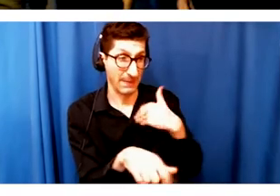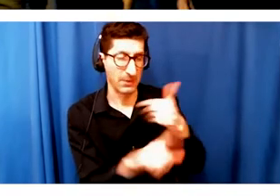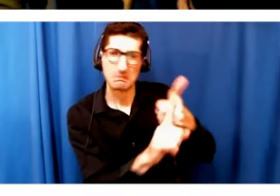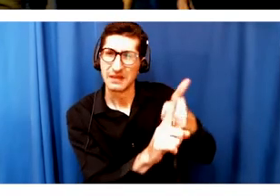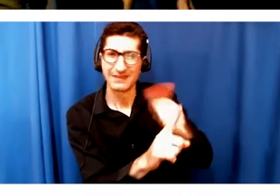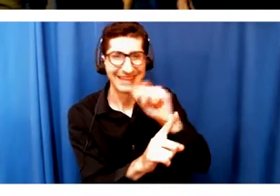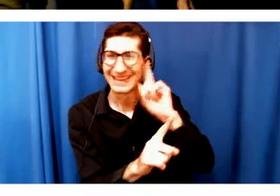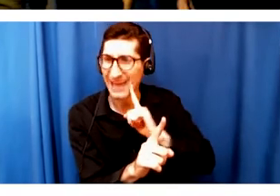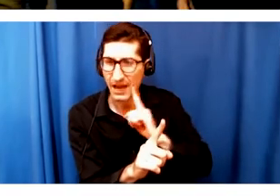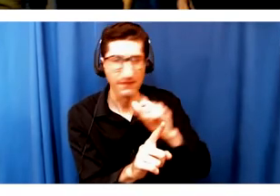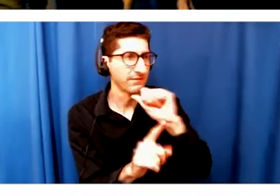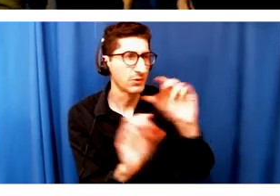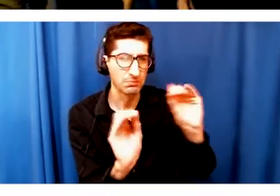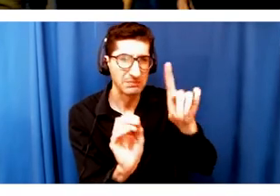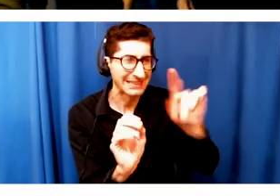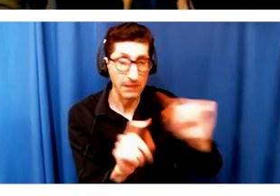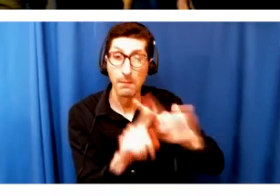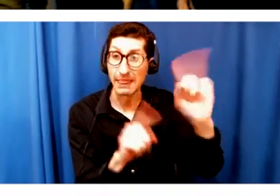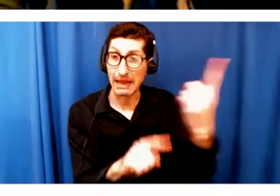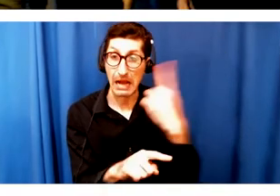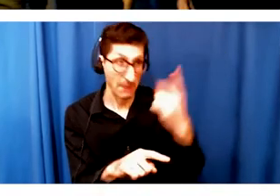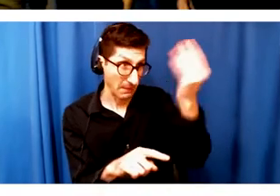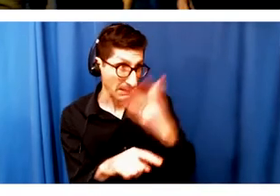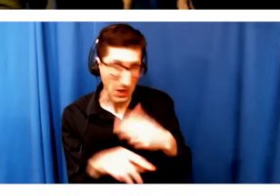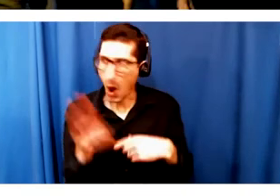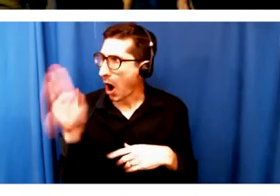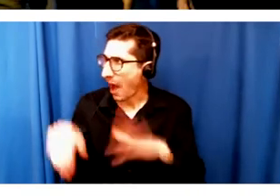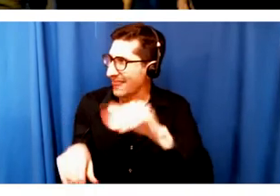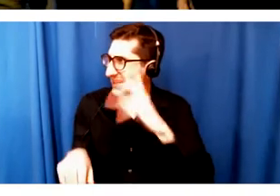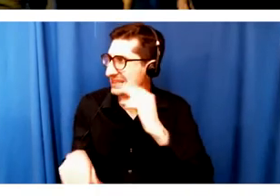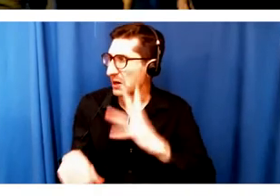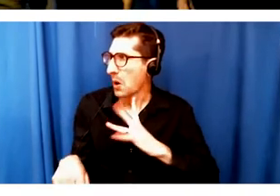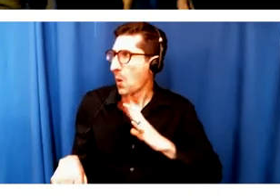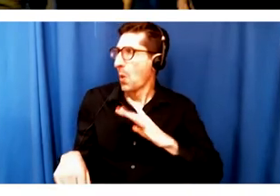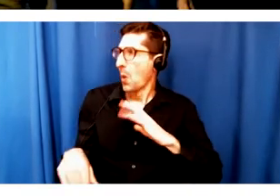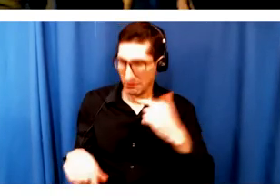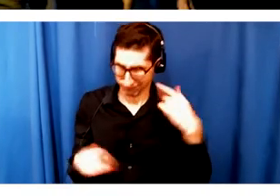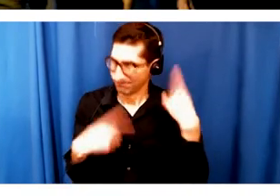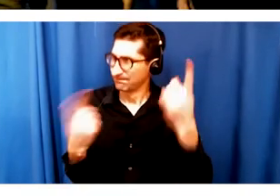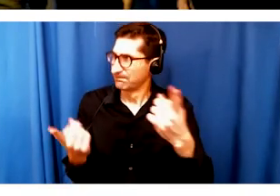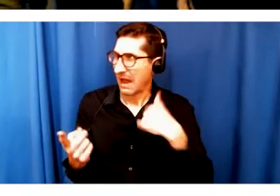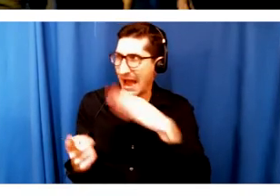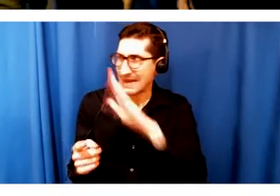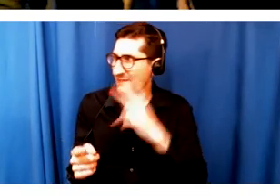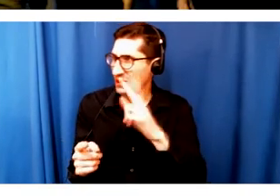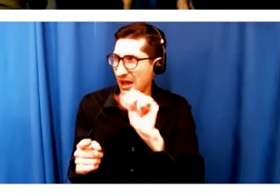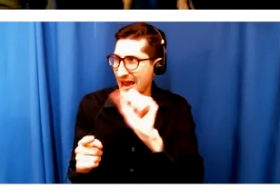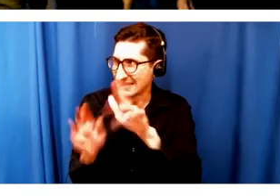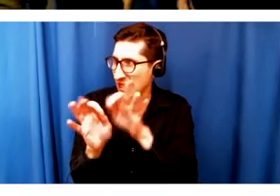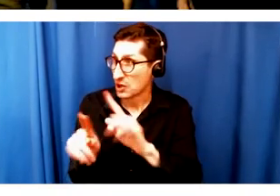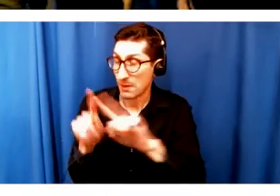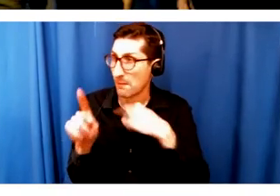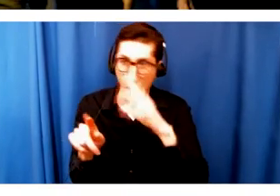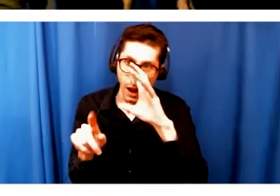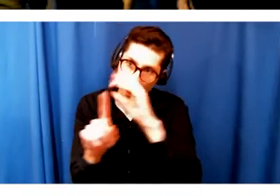for me. I never have been to a show that had an ASL and I just couldn't keep my eyes off and they were amazing. So I think it's, it's a zone that is a,